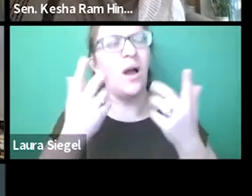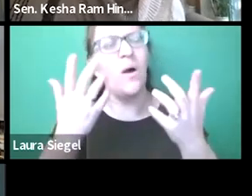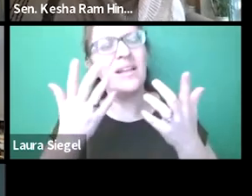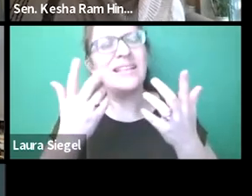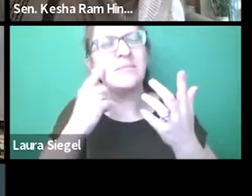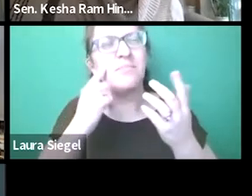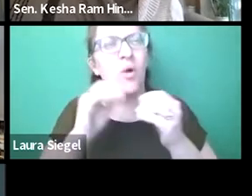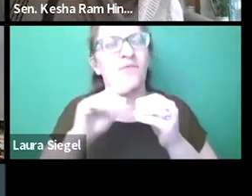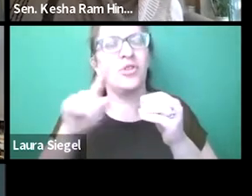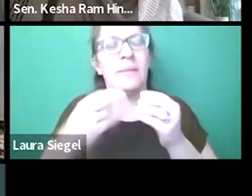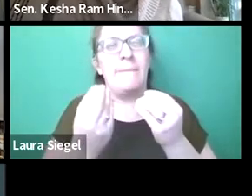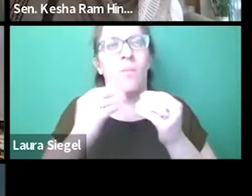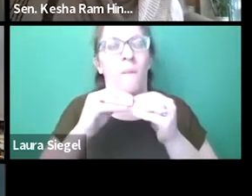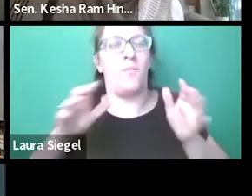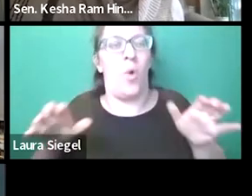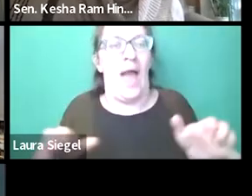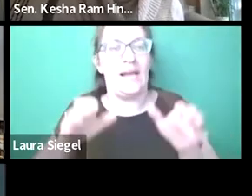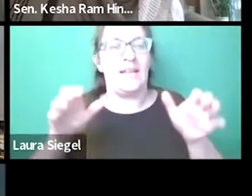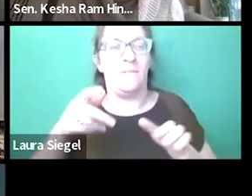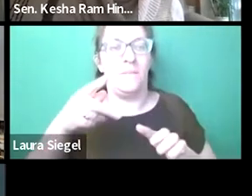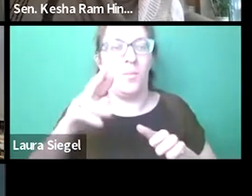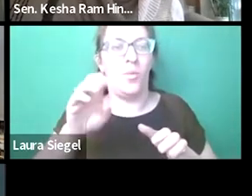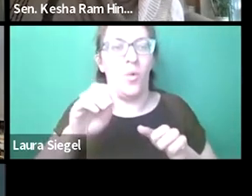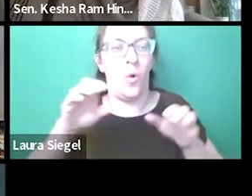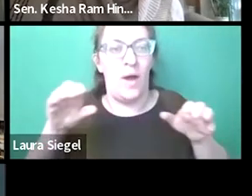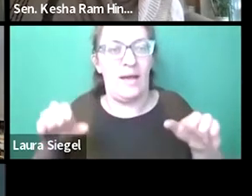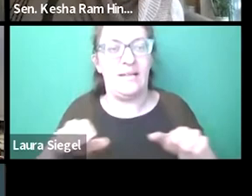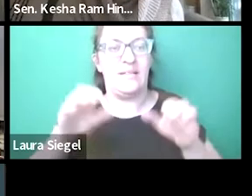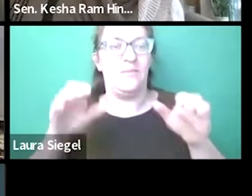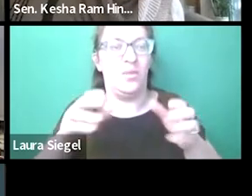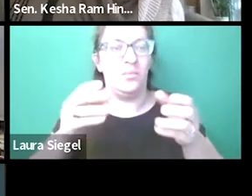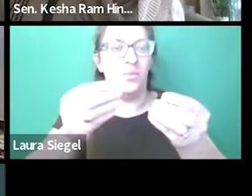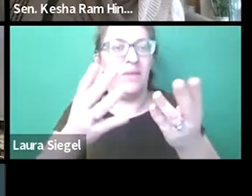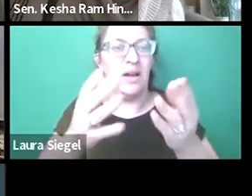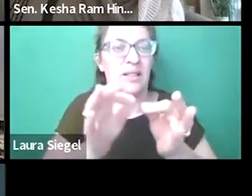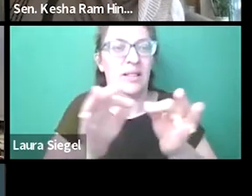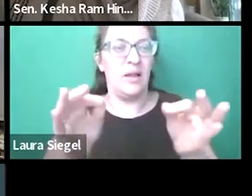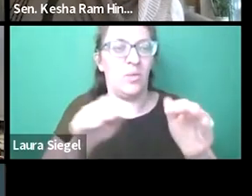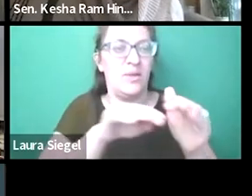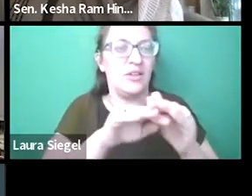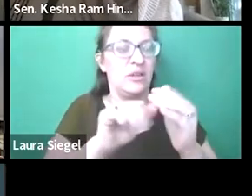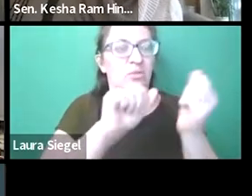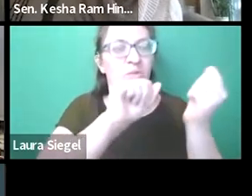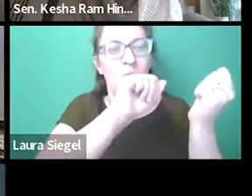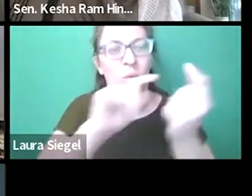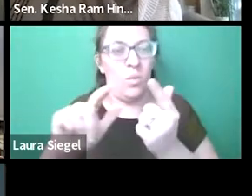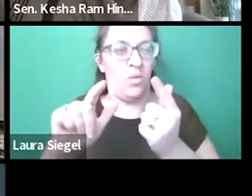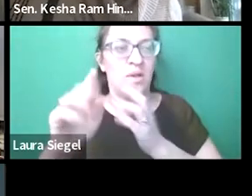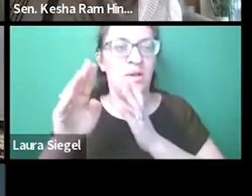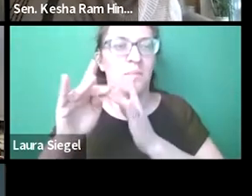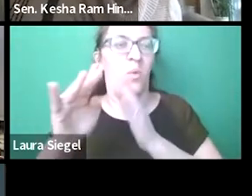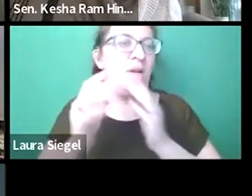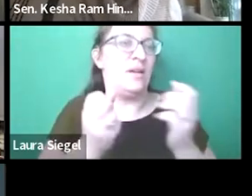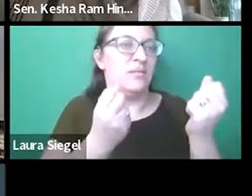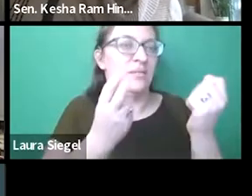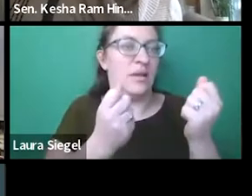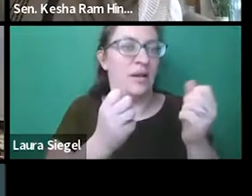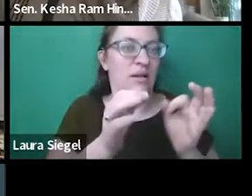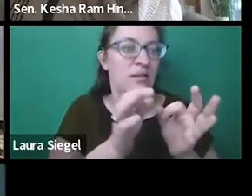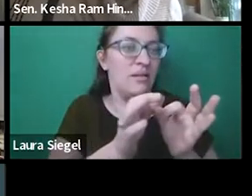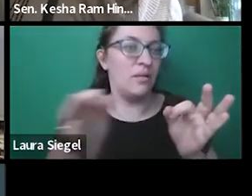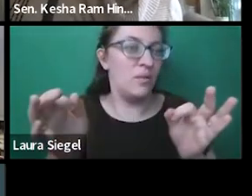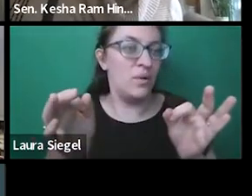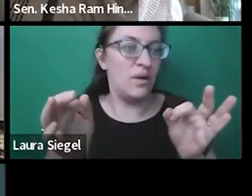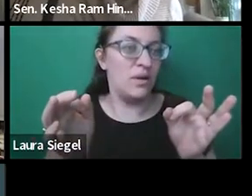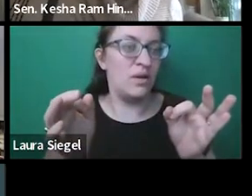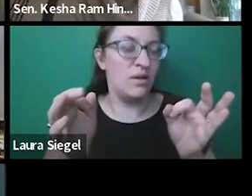Um, and so that was something that was a big consideration for us. Uh, I think if there had been an effort